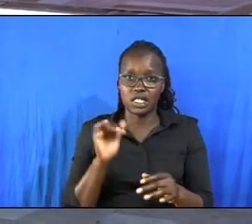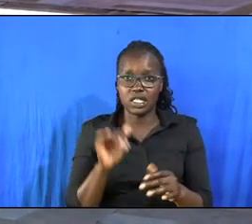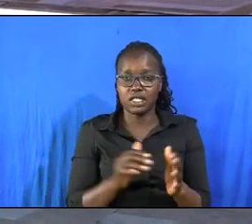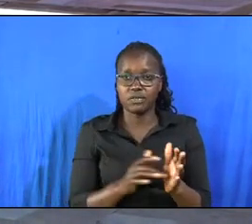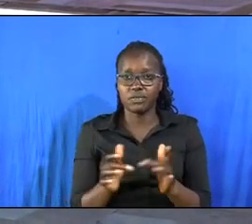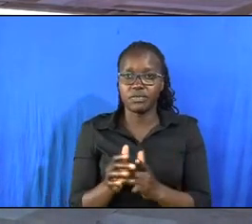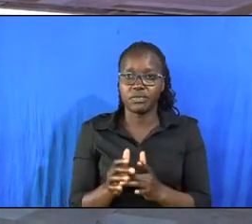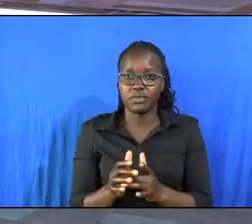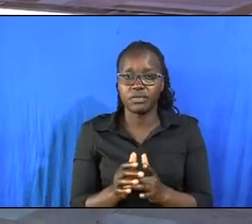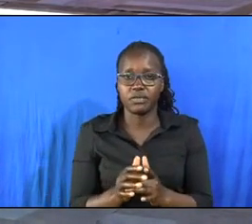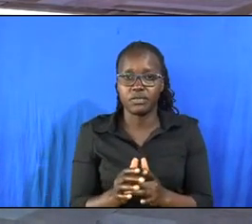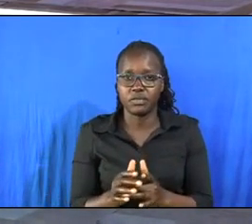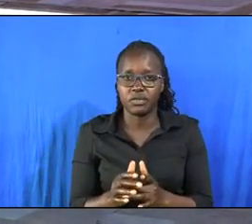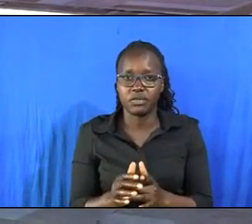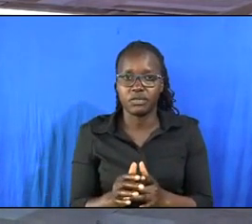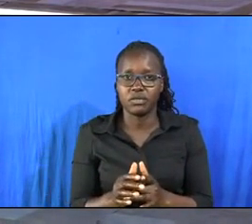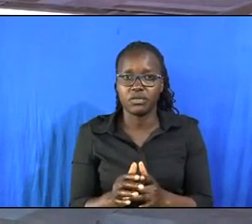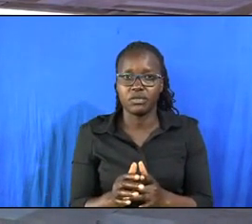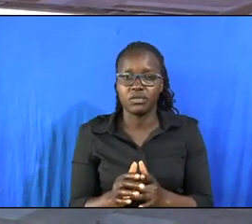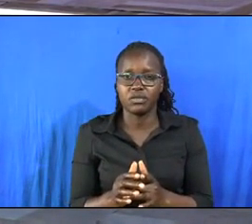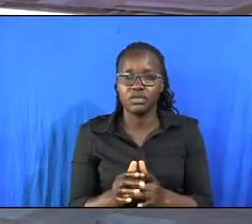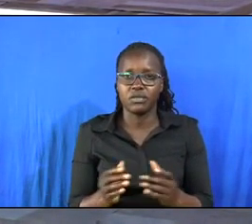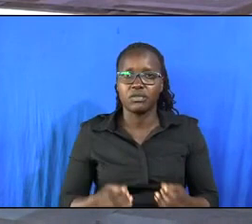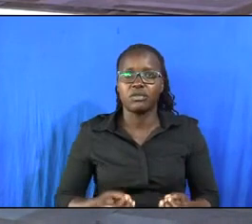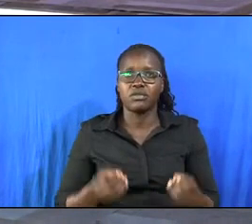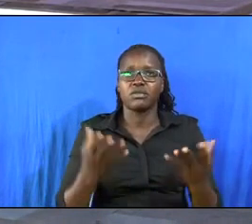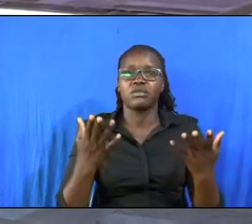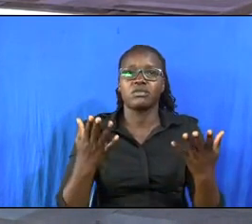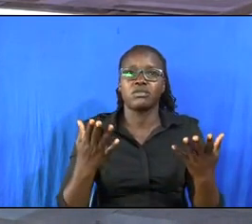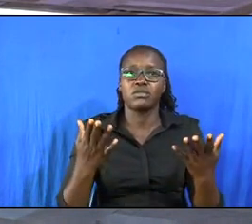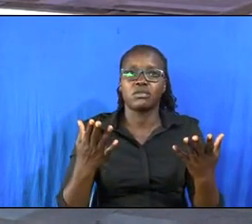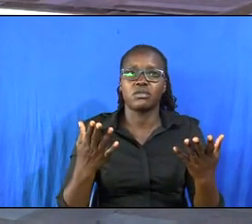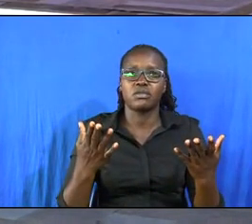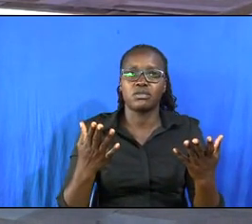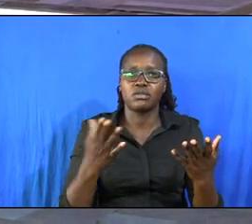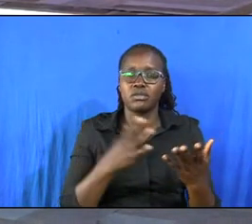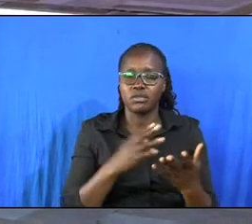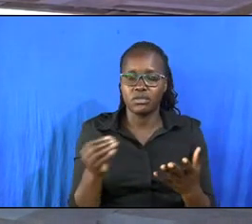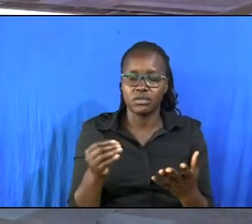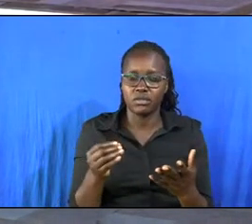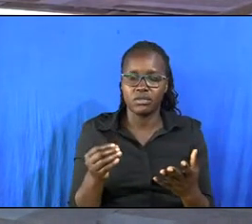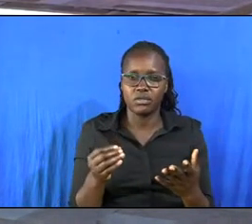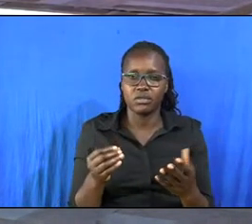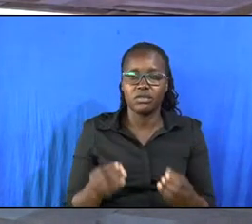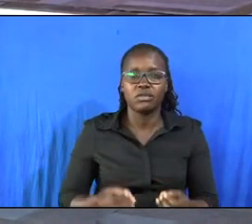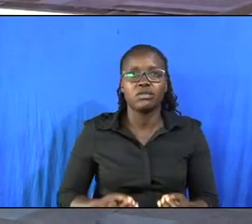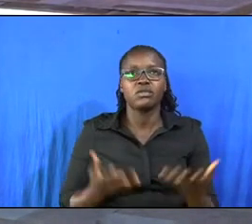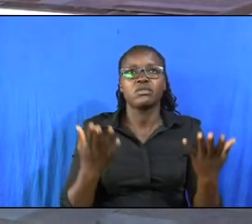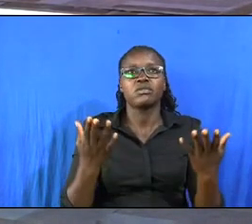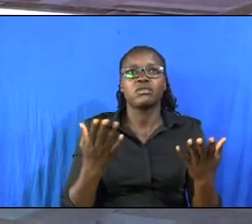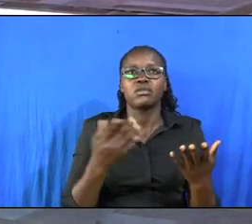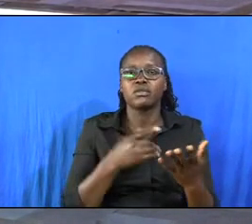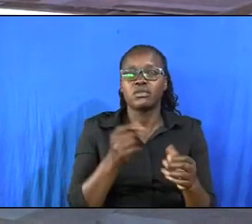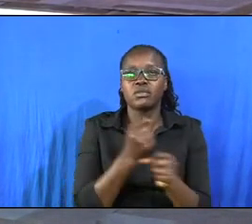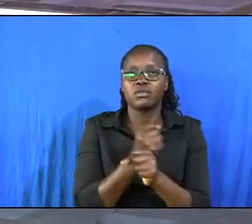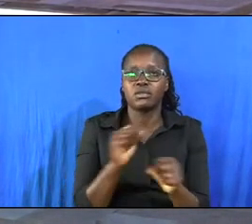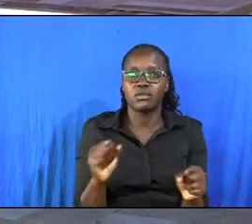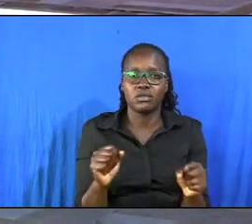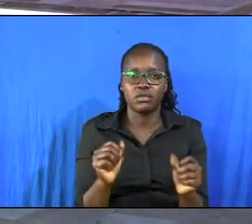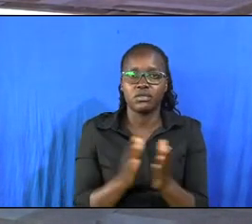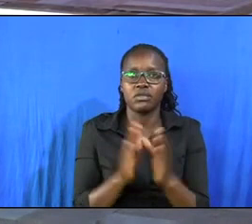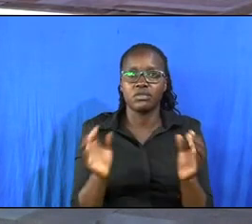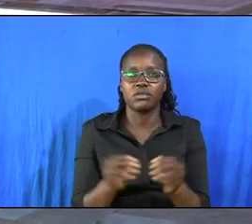jesus christ is the one whom god sacrificed and offered him for your sake and myself for your salvation